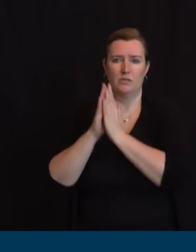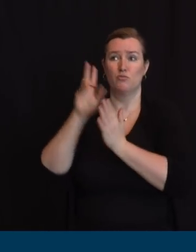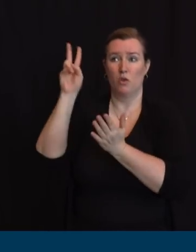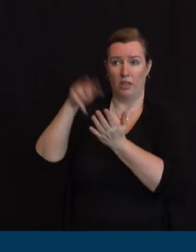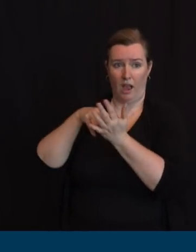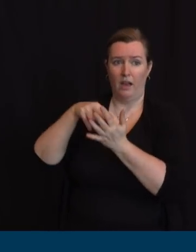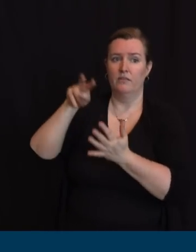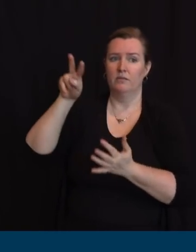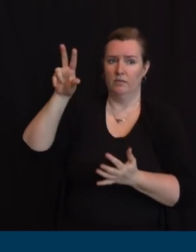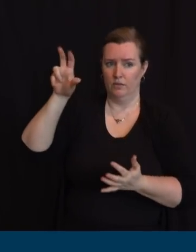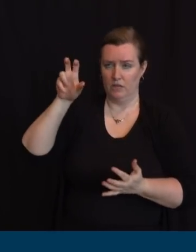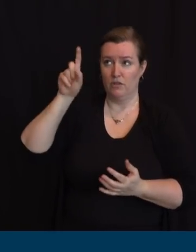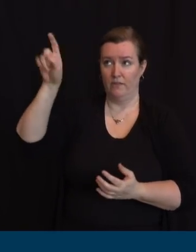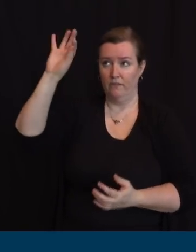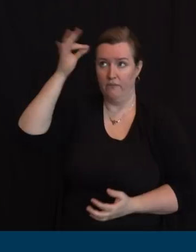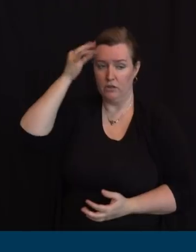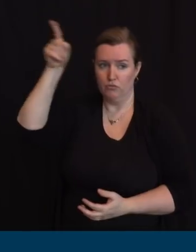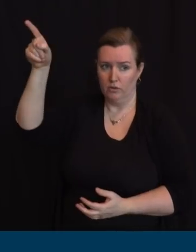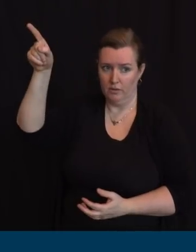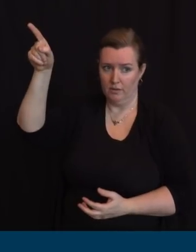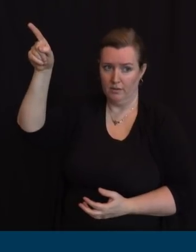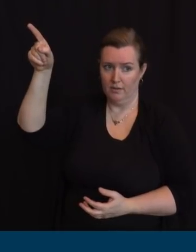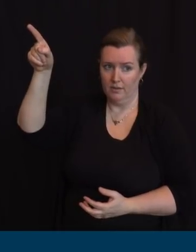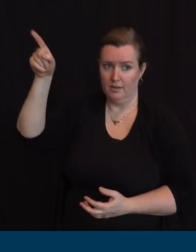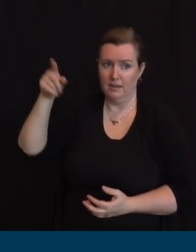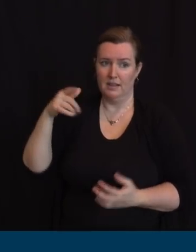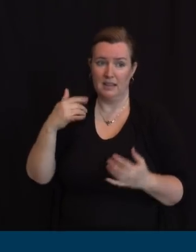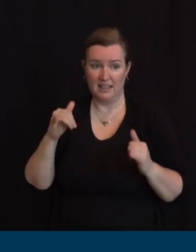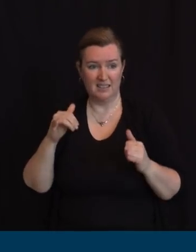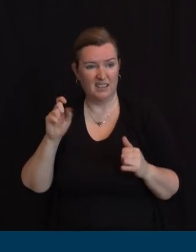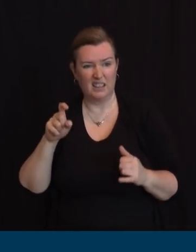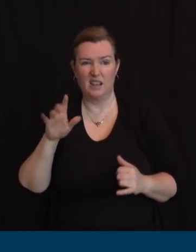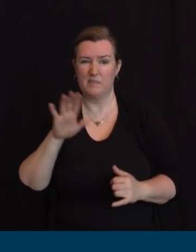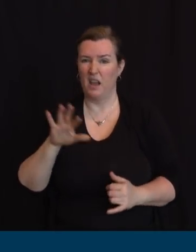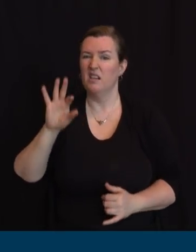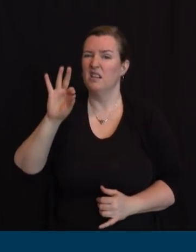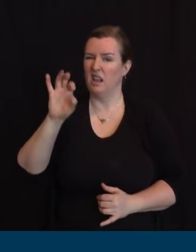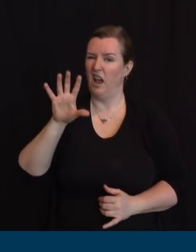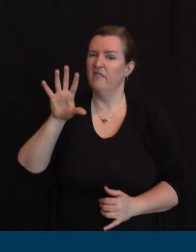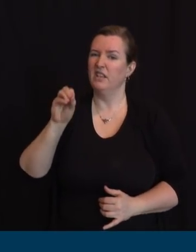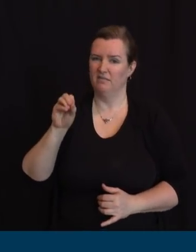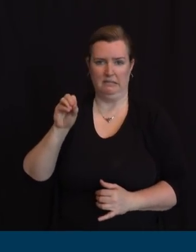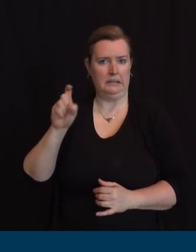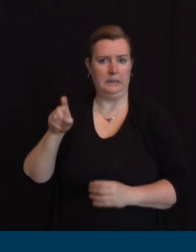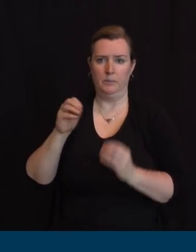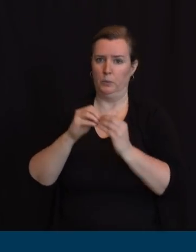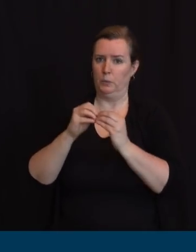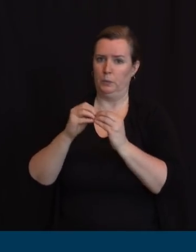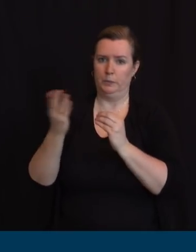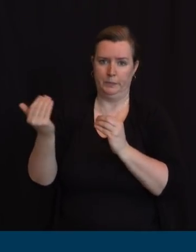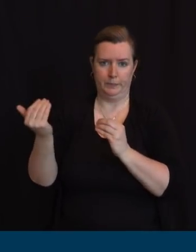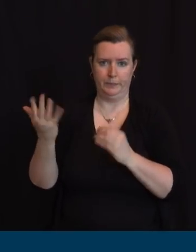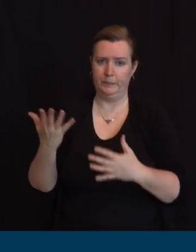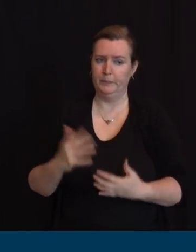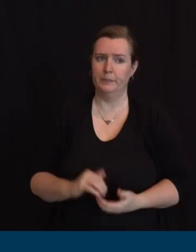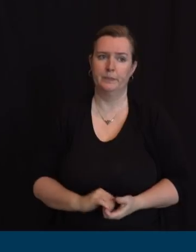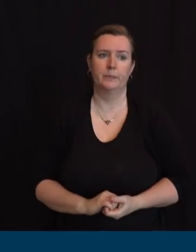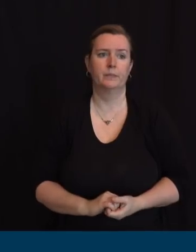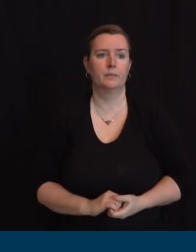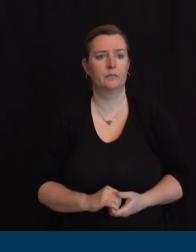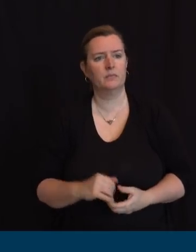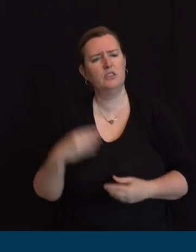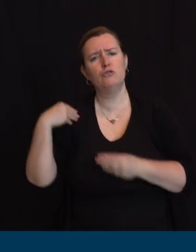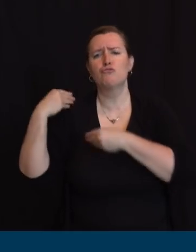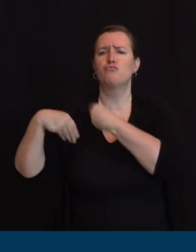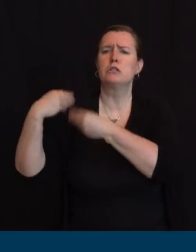about nine hundred and fifty short of the traditional ventilators have we done